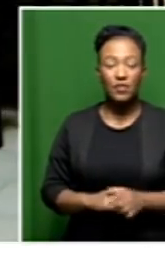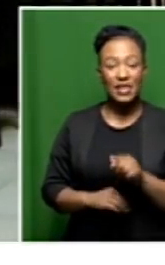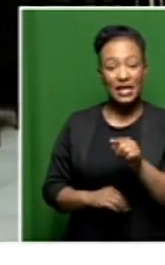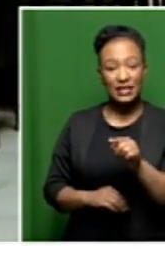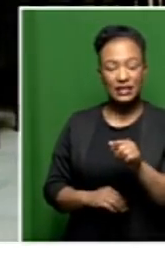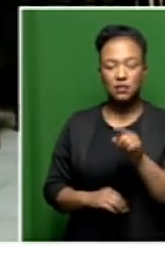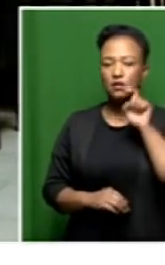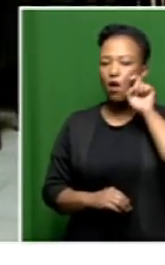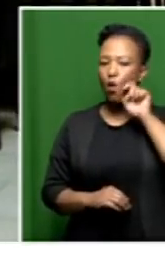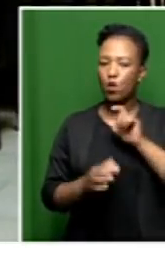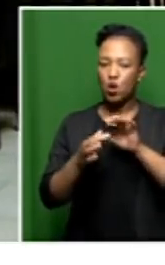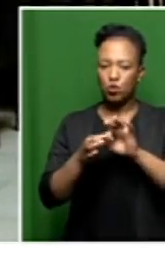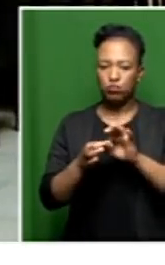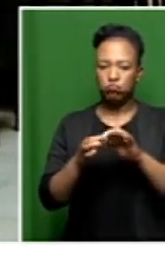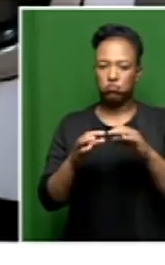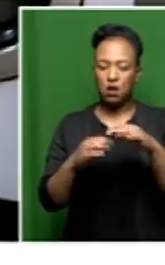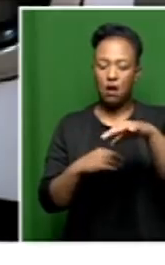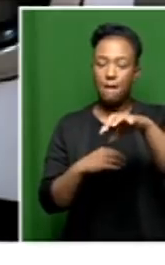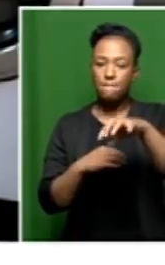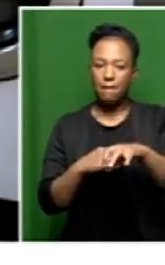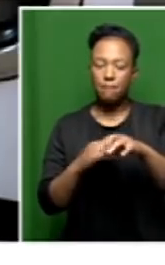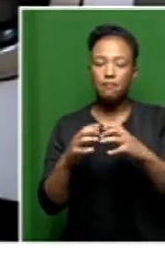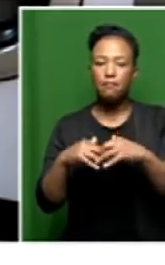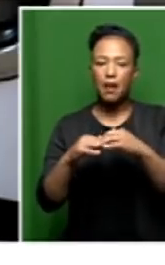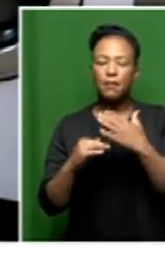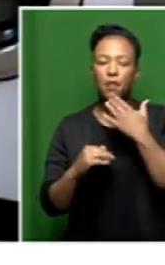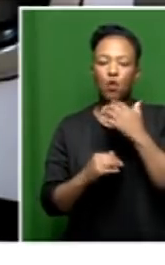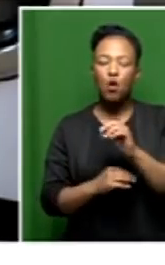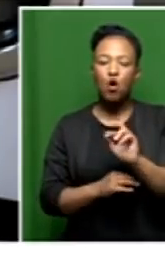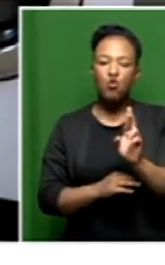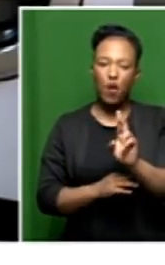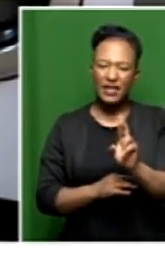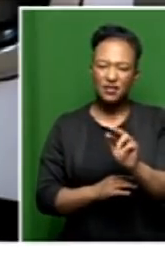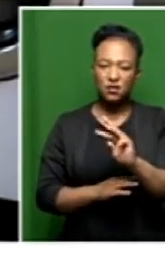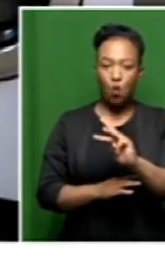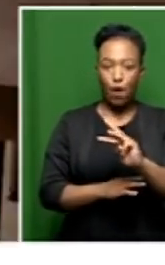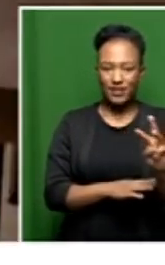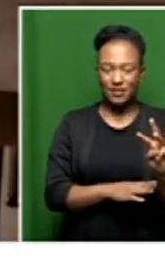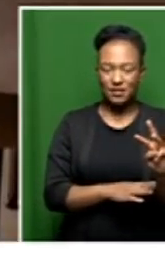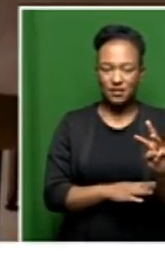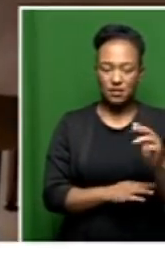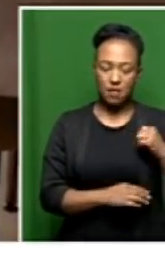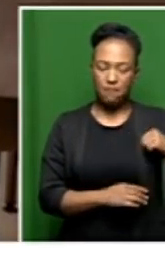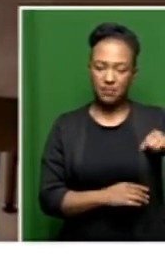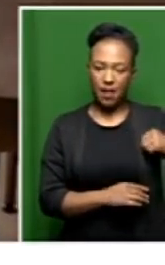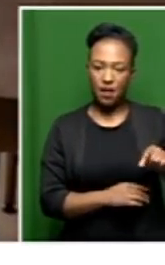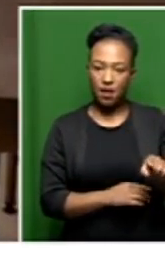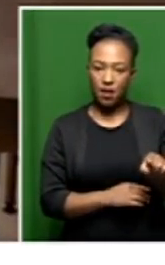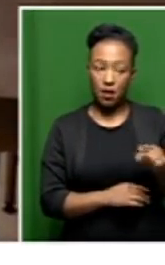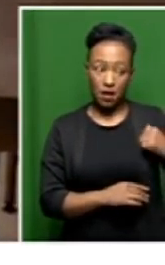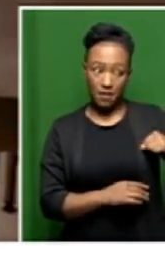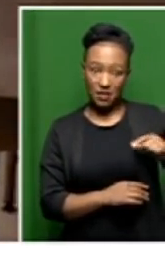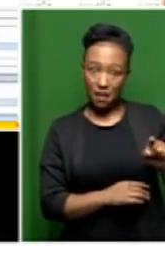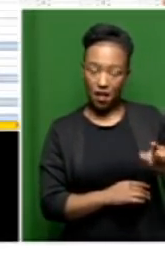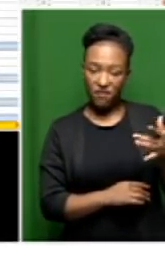was implemented by Randwest municipality. But it is now a challenge that the very municipality